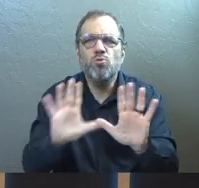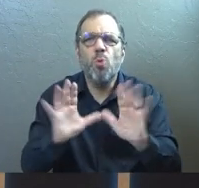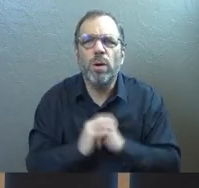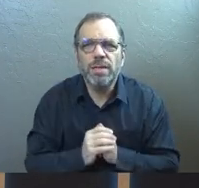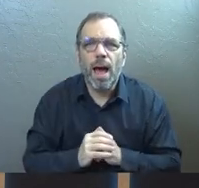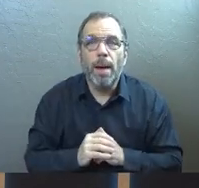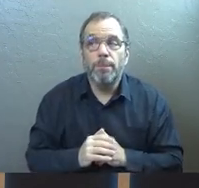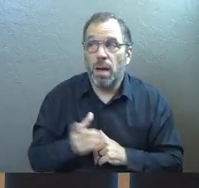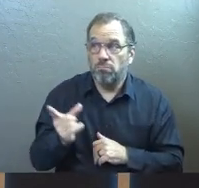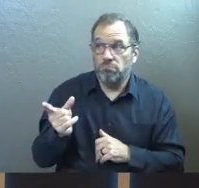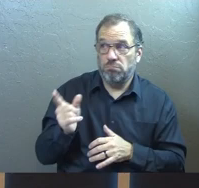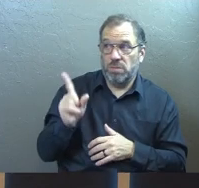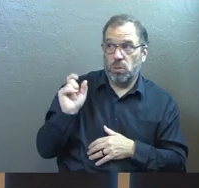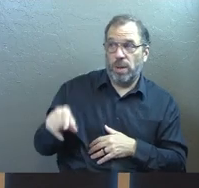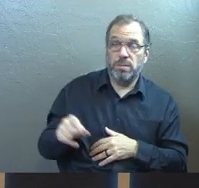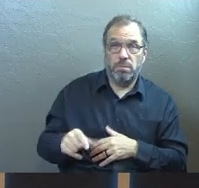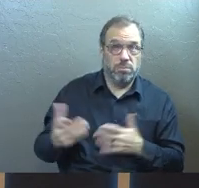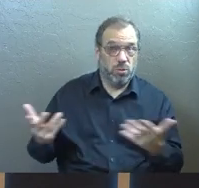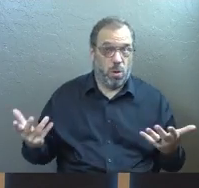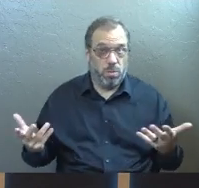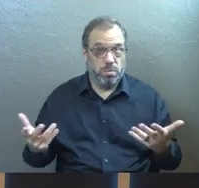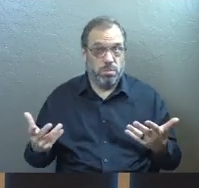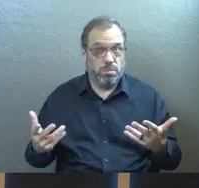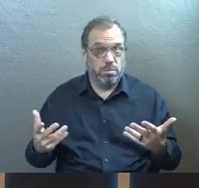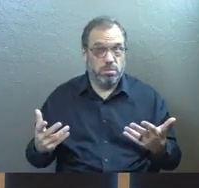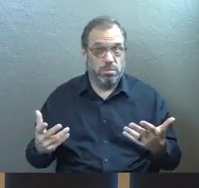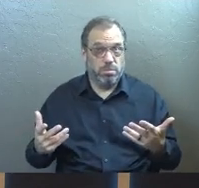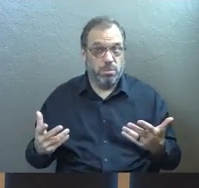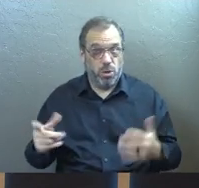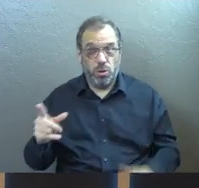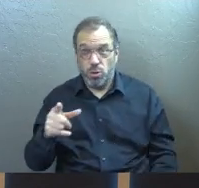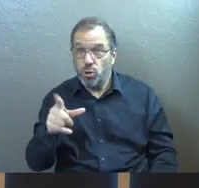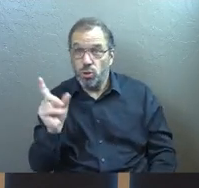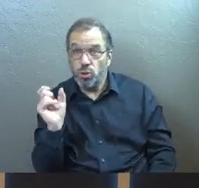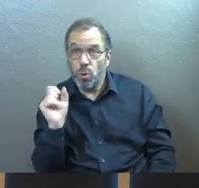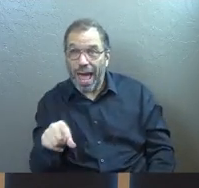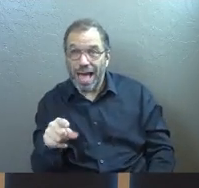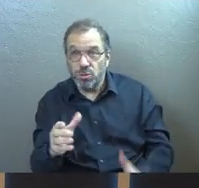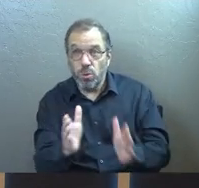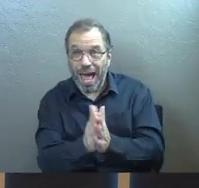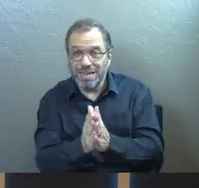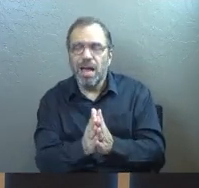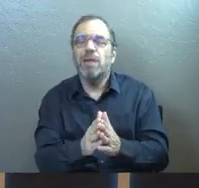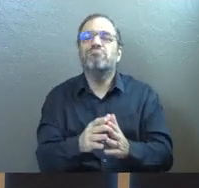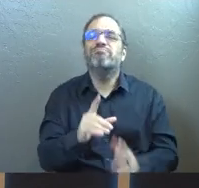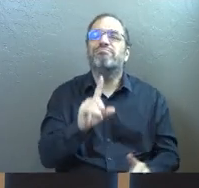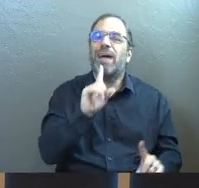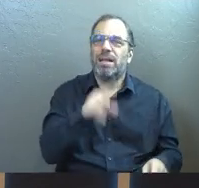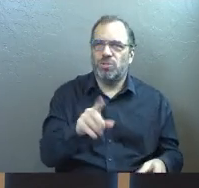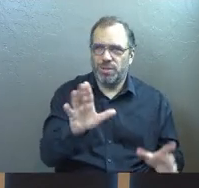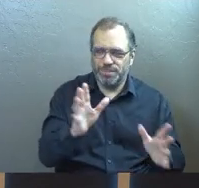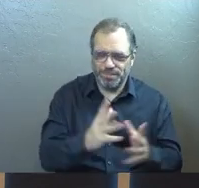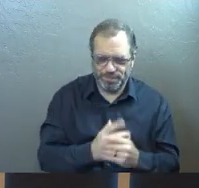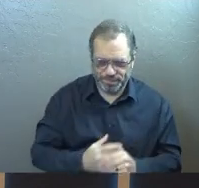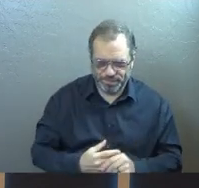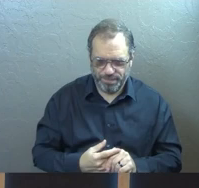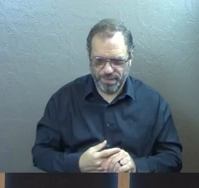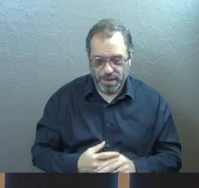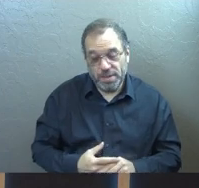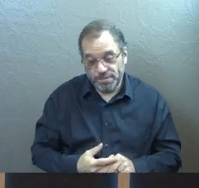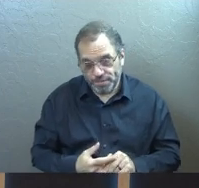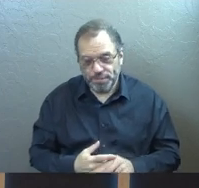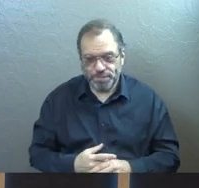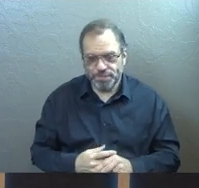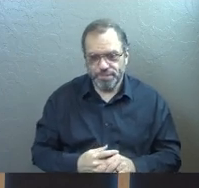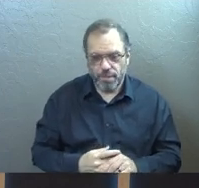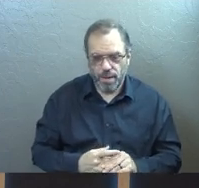But the person did it here. You asked for it. So there it is. What's your prison? Is what's kind of begged there.